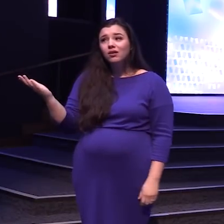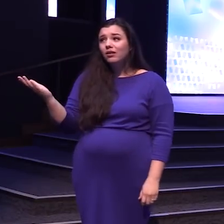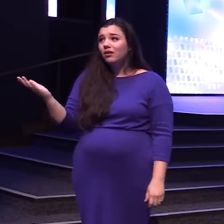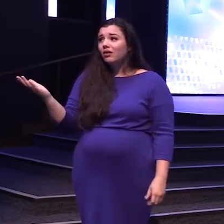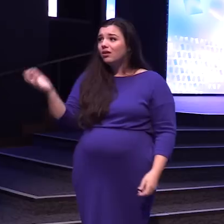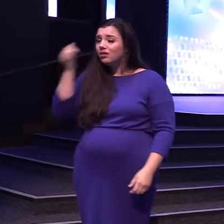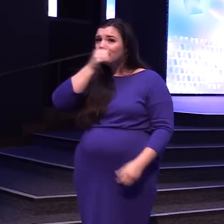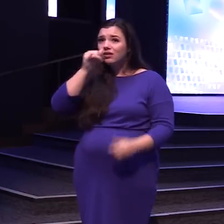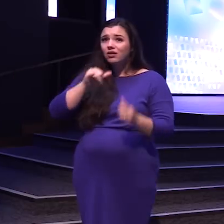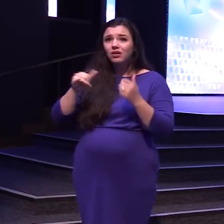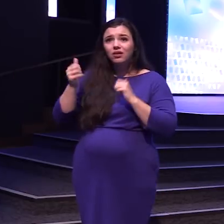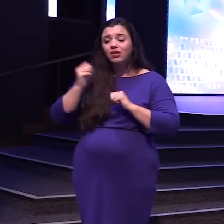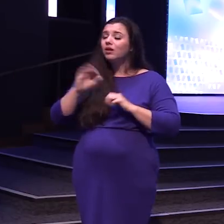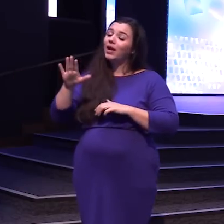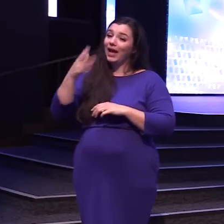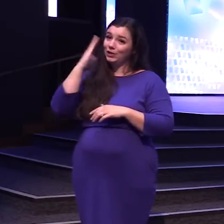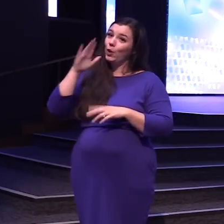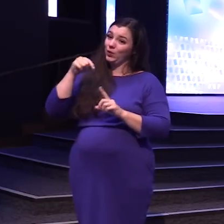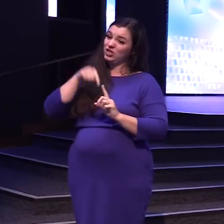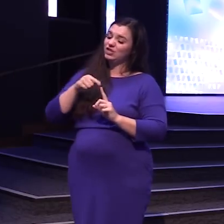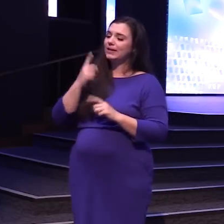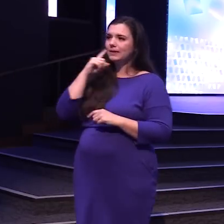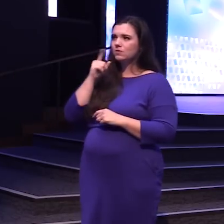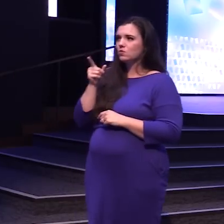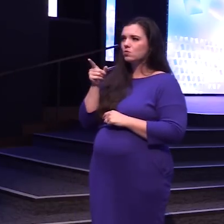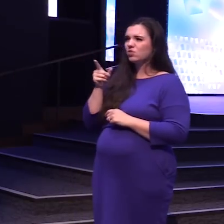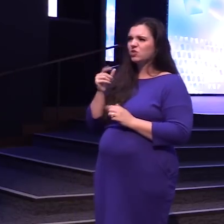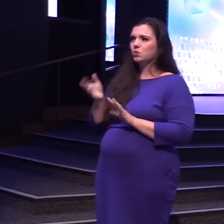I know what she was thinking You are dead